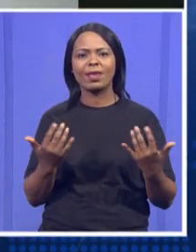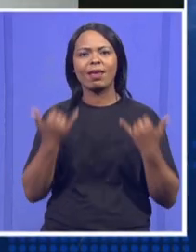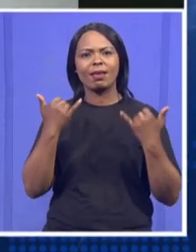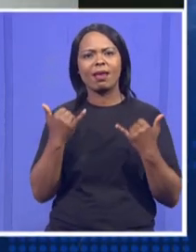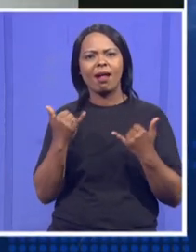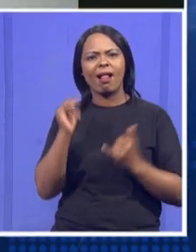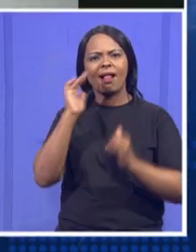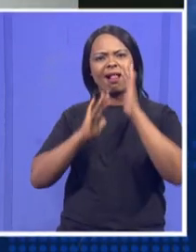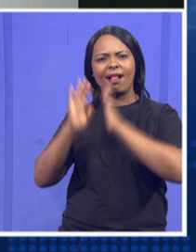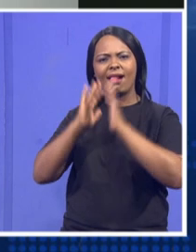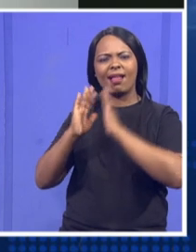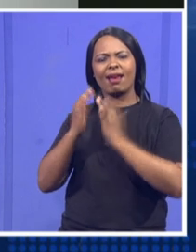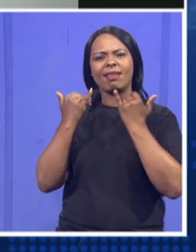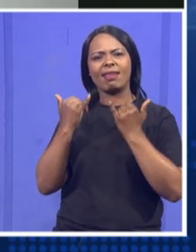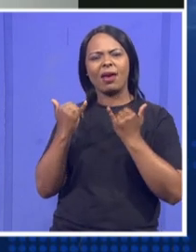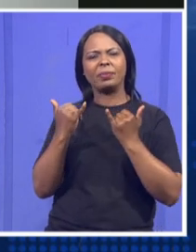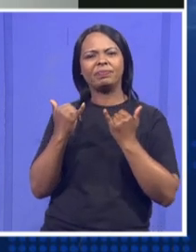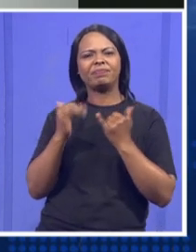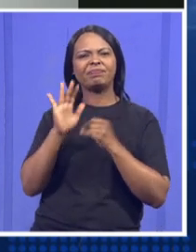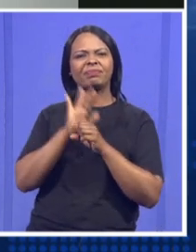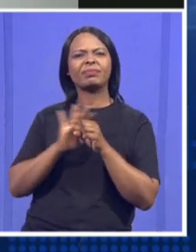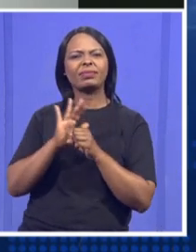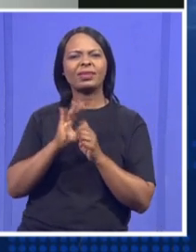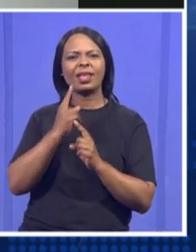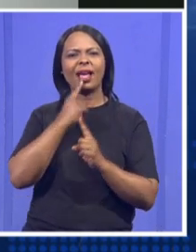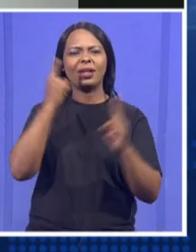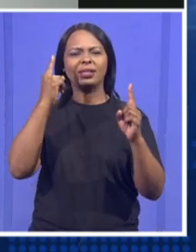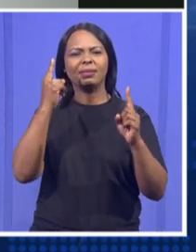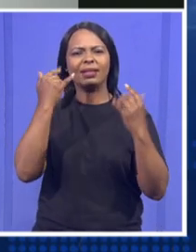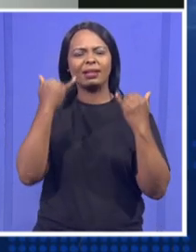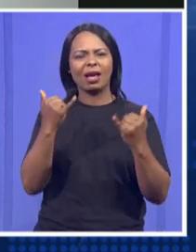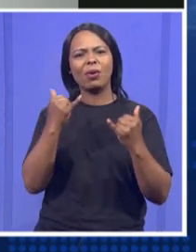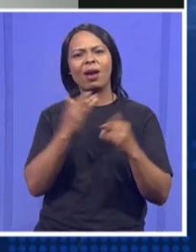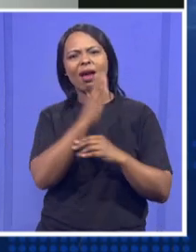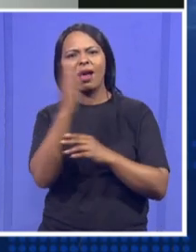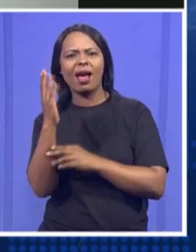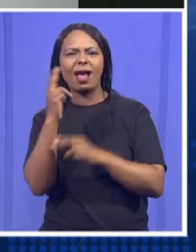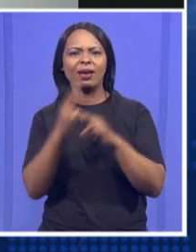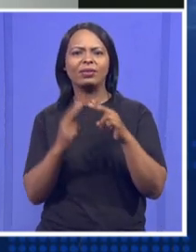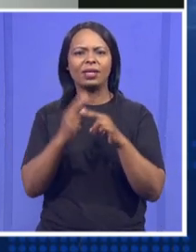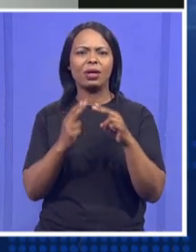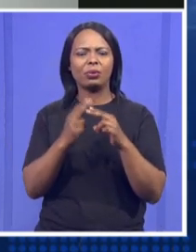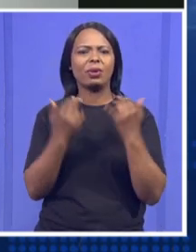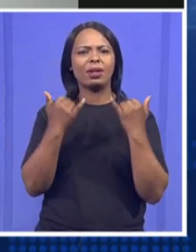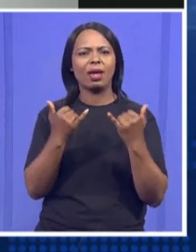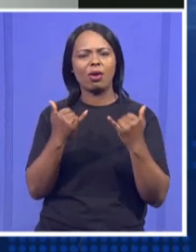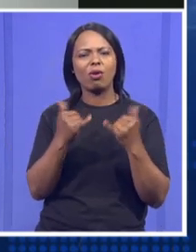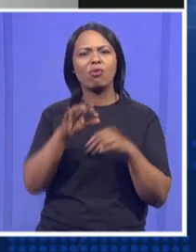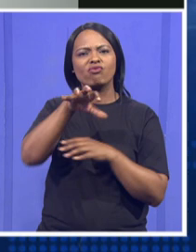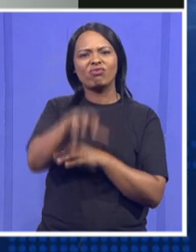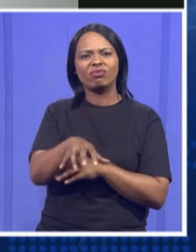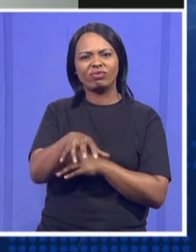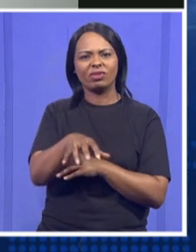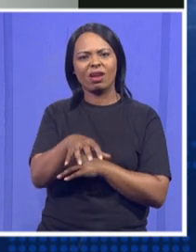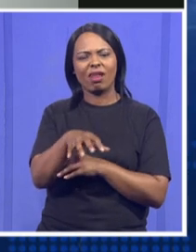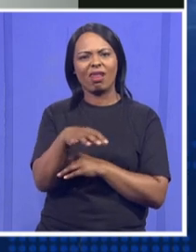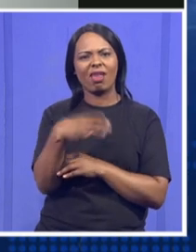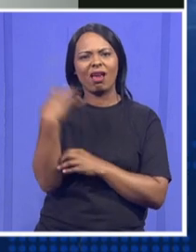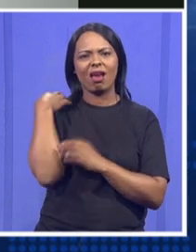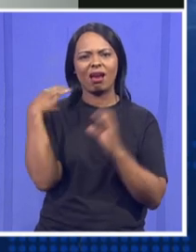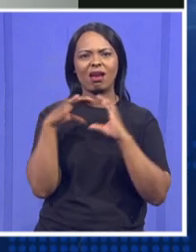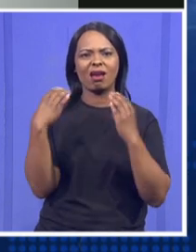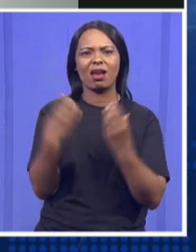into that much awaited announcement in the afternoon of a provincial cabinet. What are your